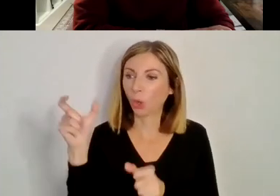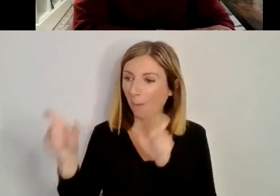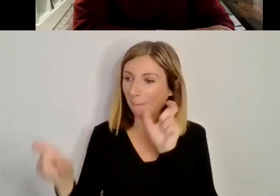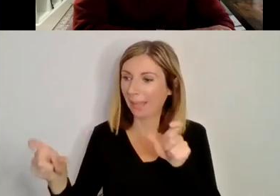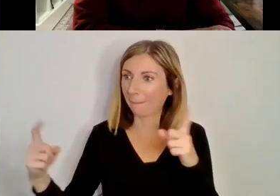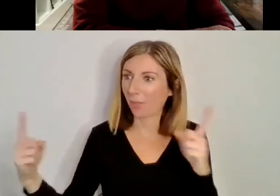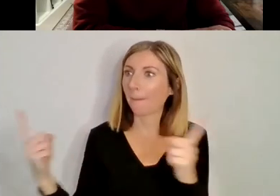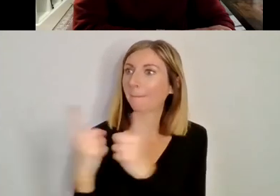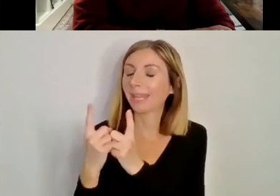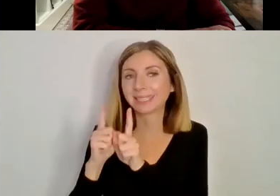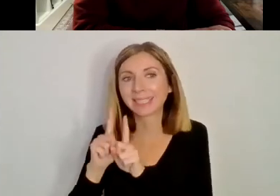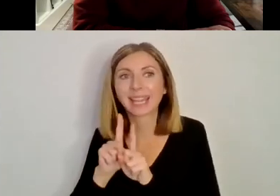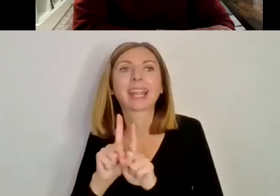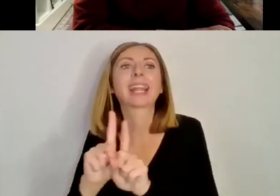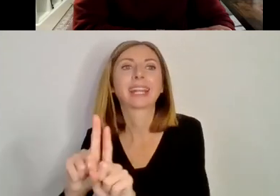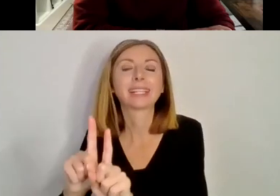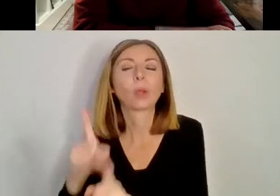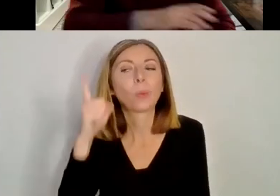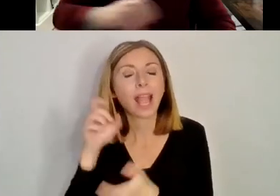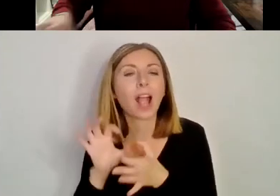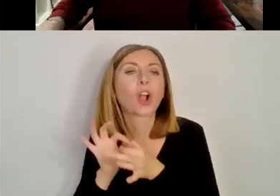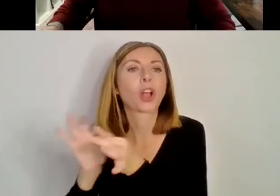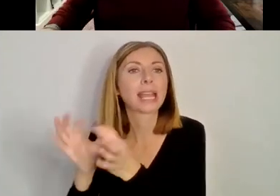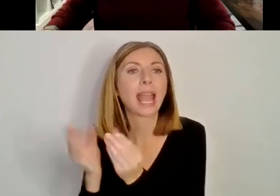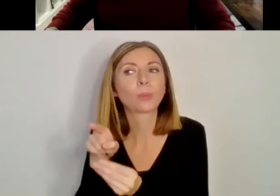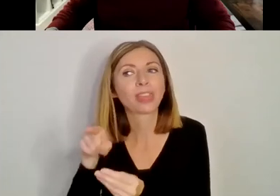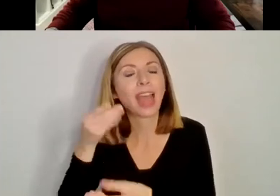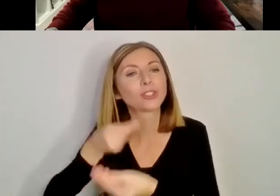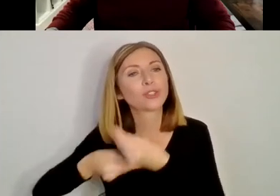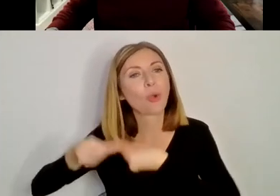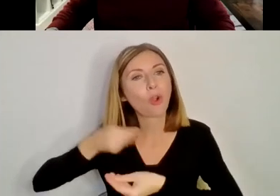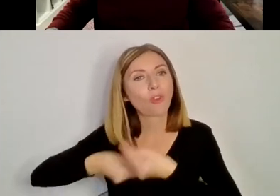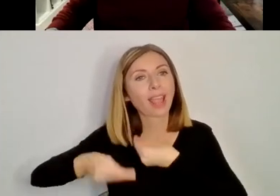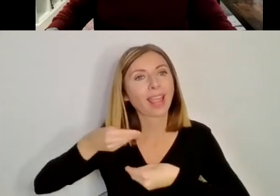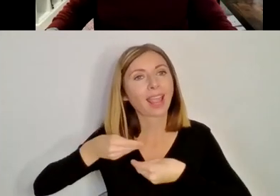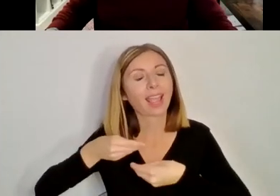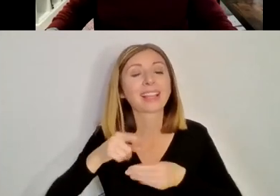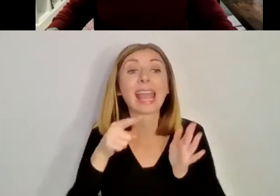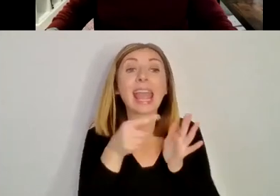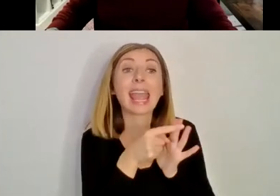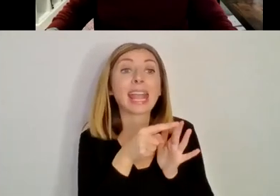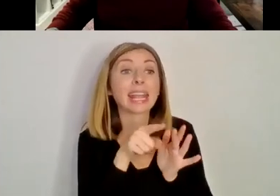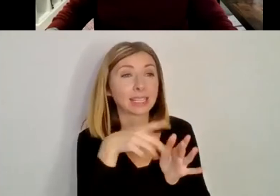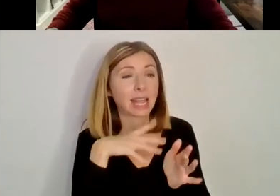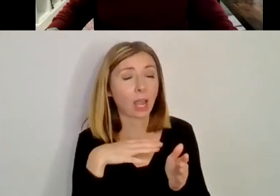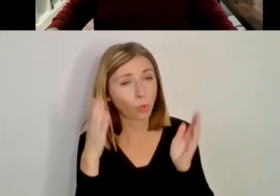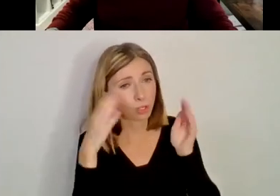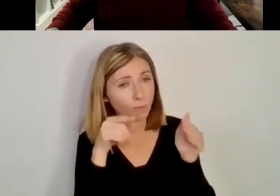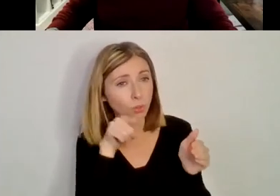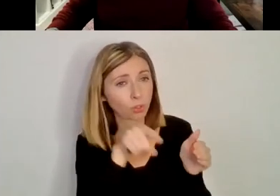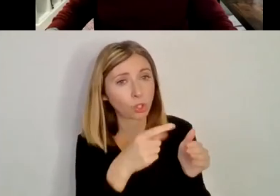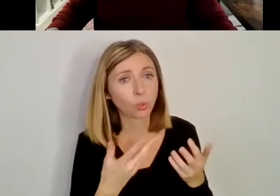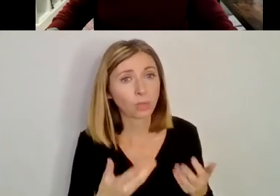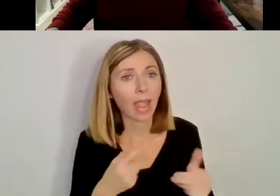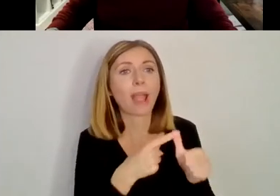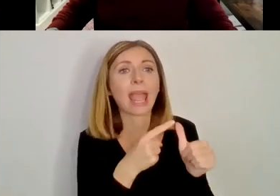this is what, what that's about. Angus, I just want to, want to come to you in the, in the context of where, uh, and particularly in the context of where